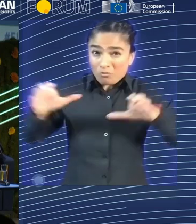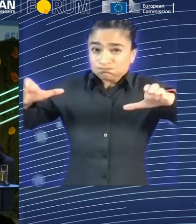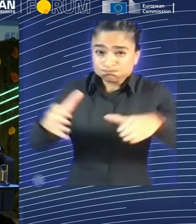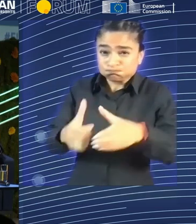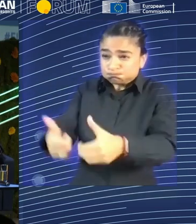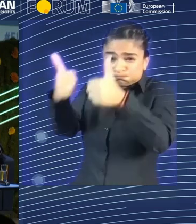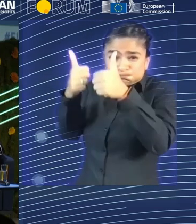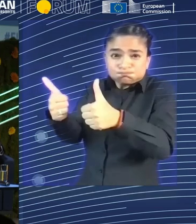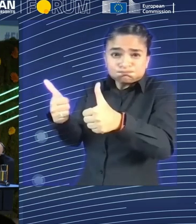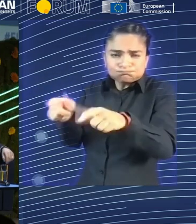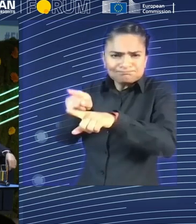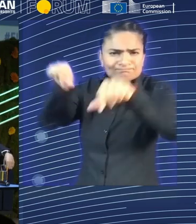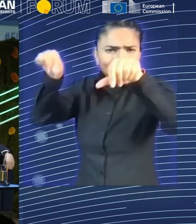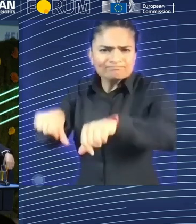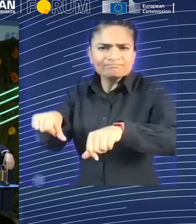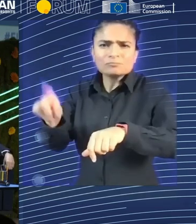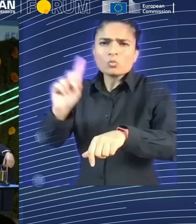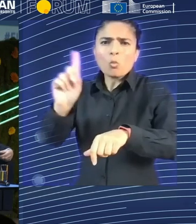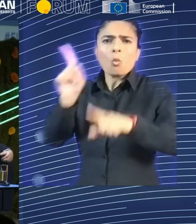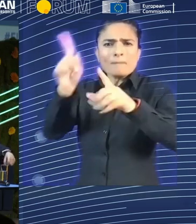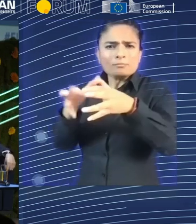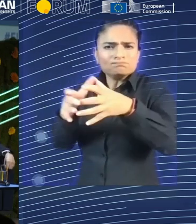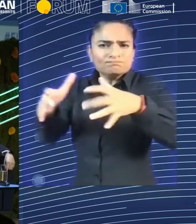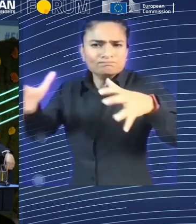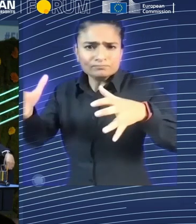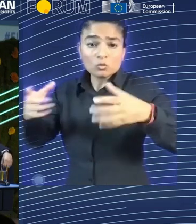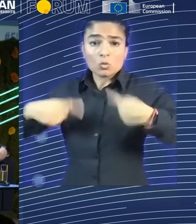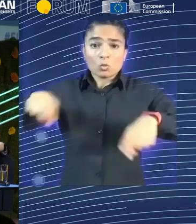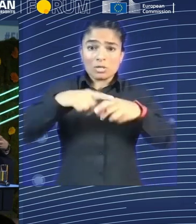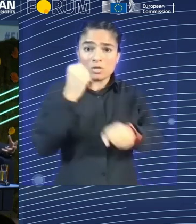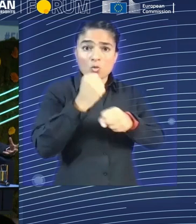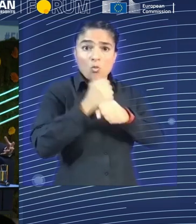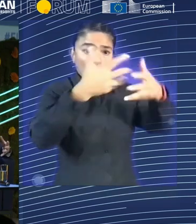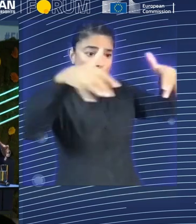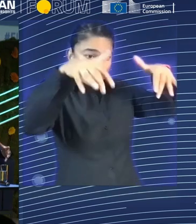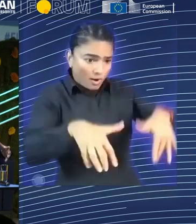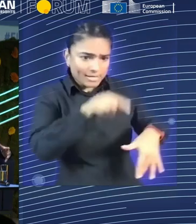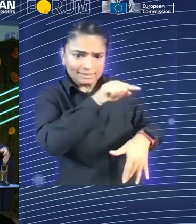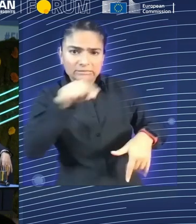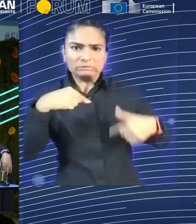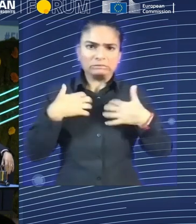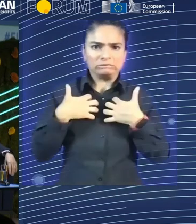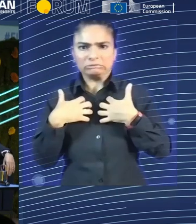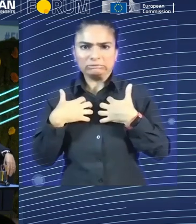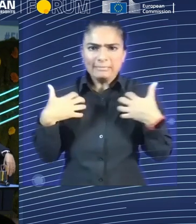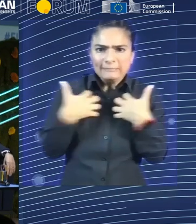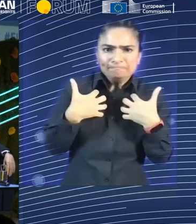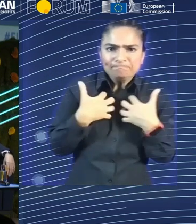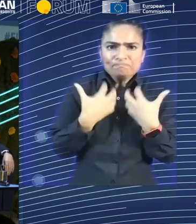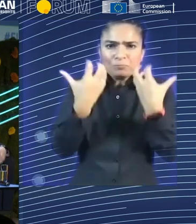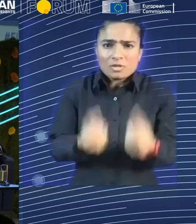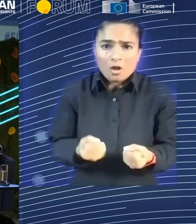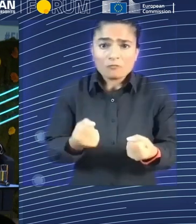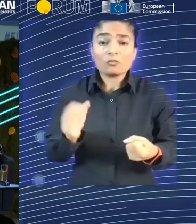tasks that are currently delivered by employees to allow them to work in other areas.